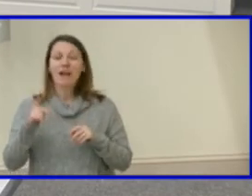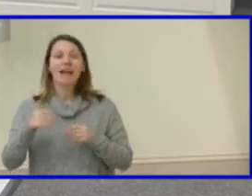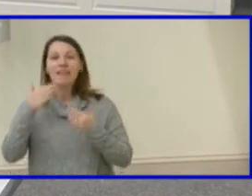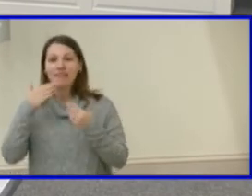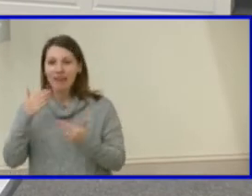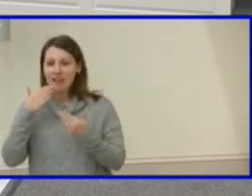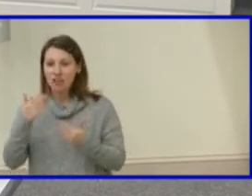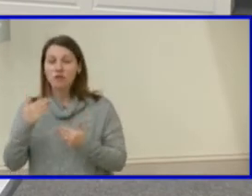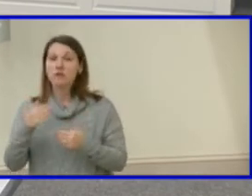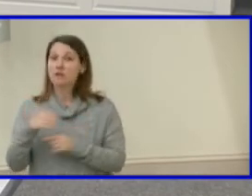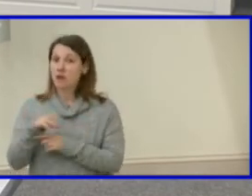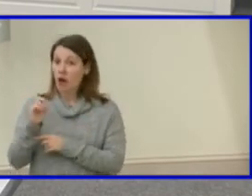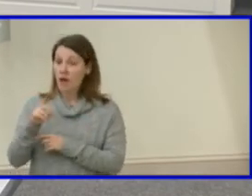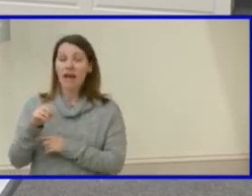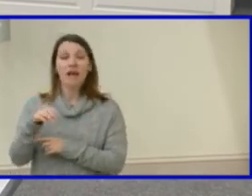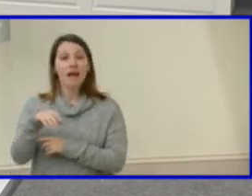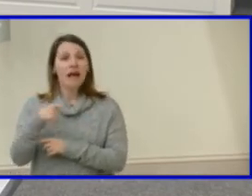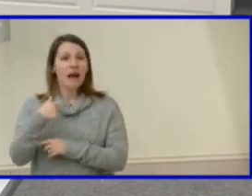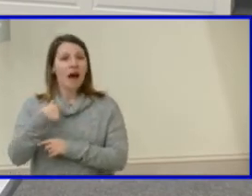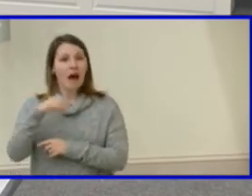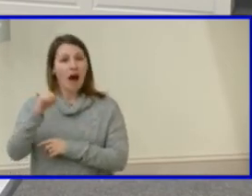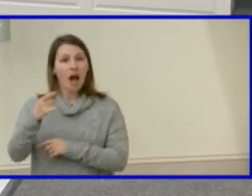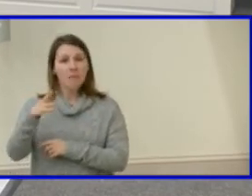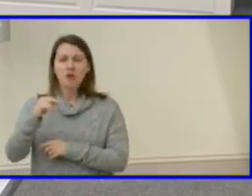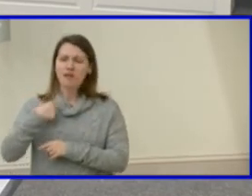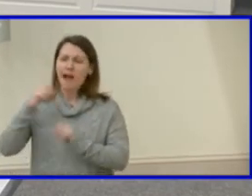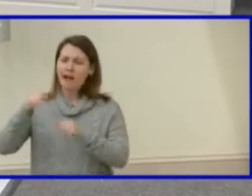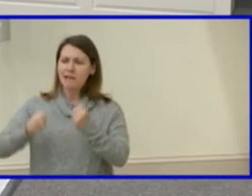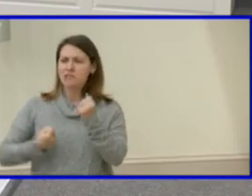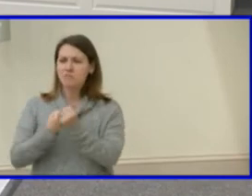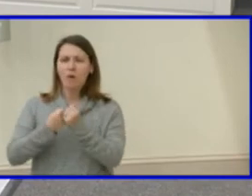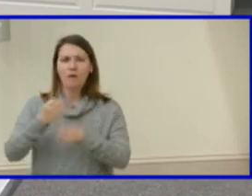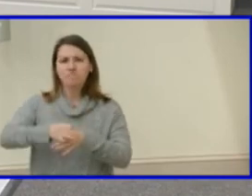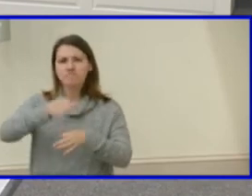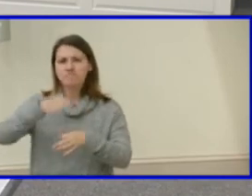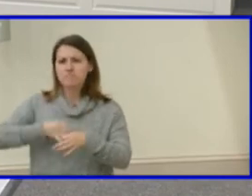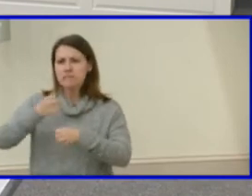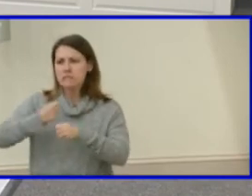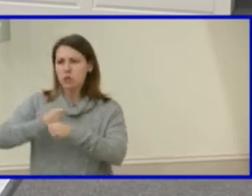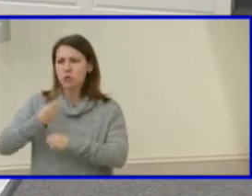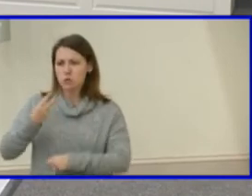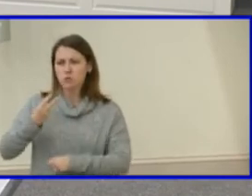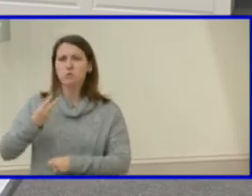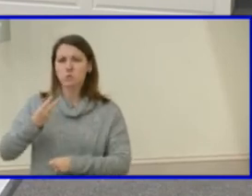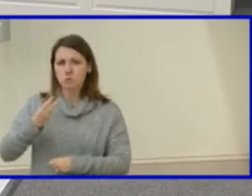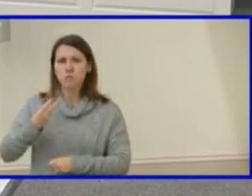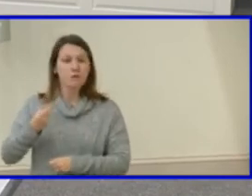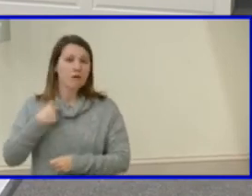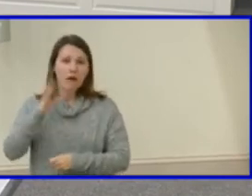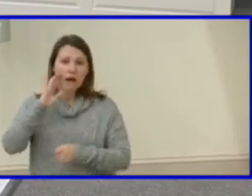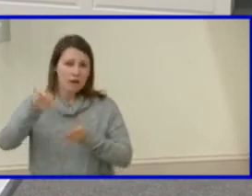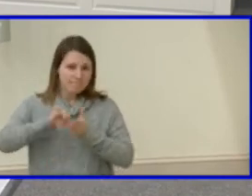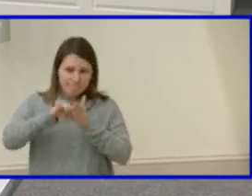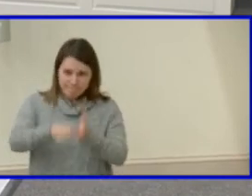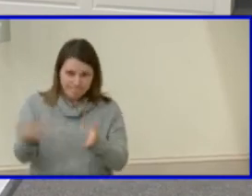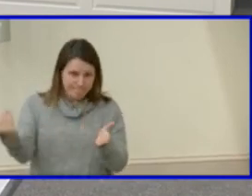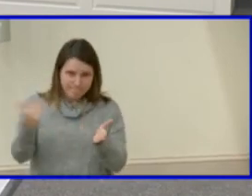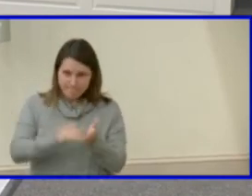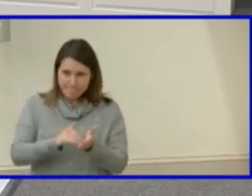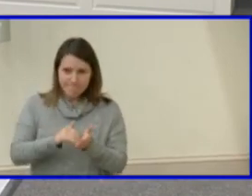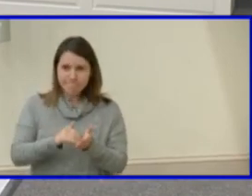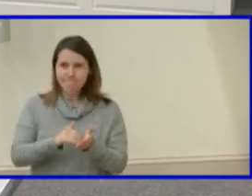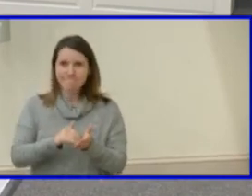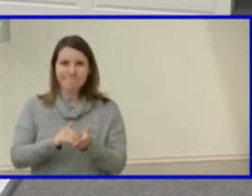um ms ogburn i can support moving it to year two um and then i'll just reiterate for the record that my